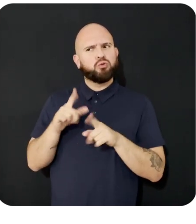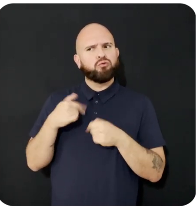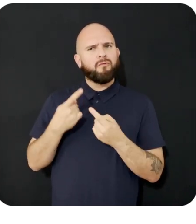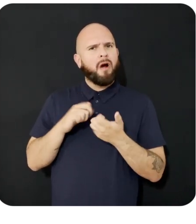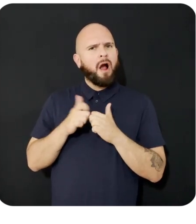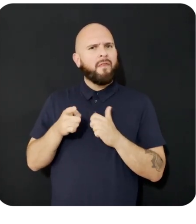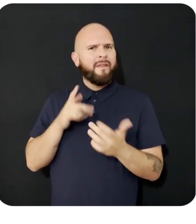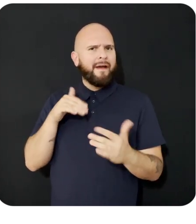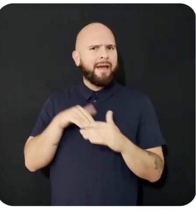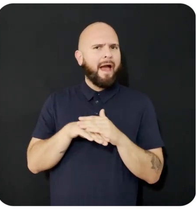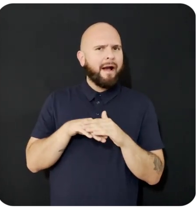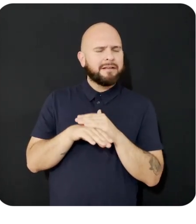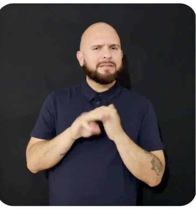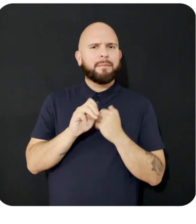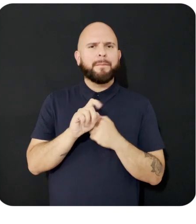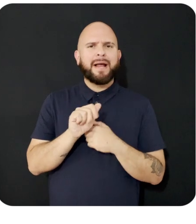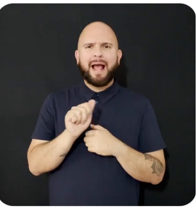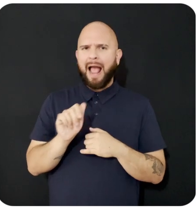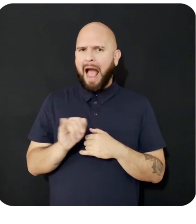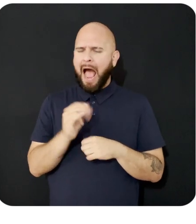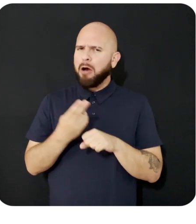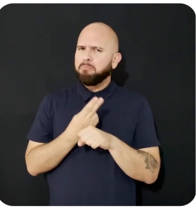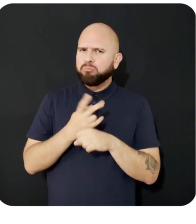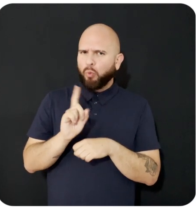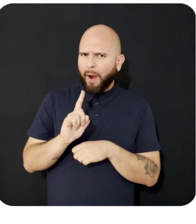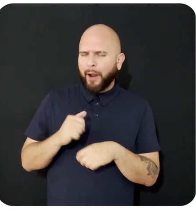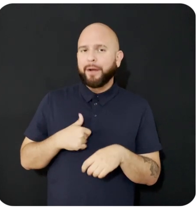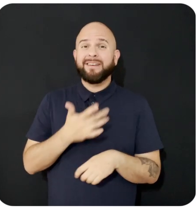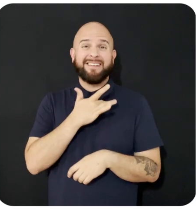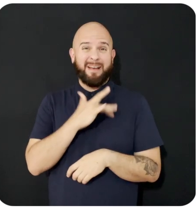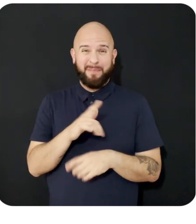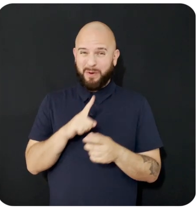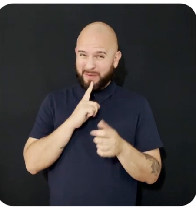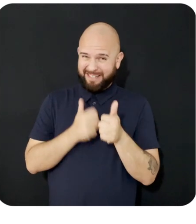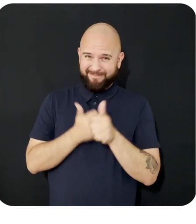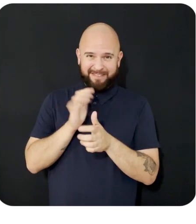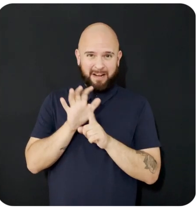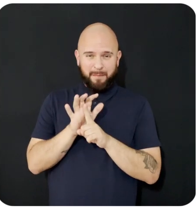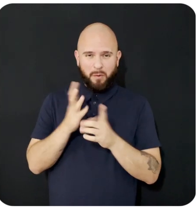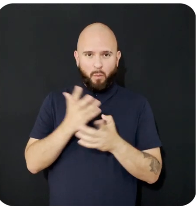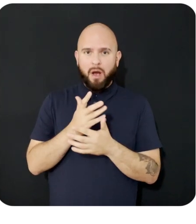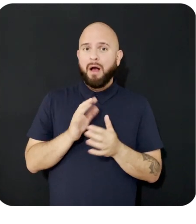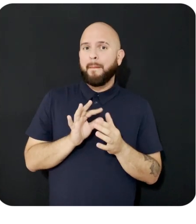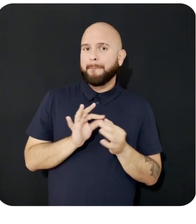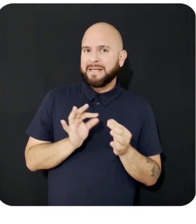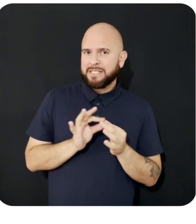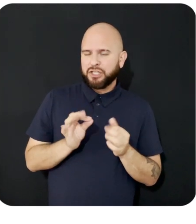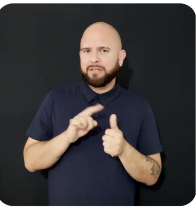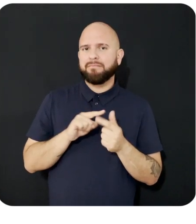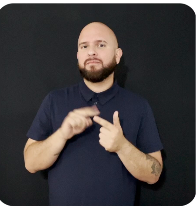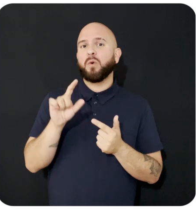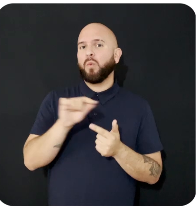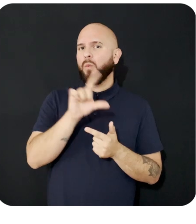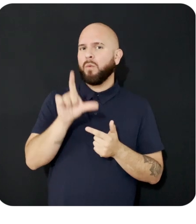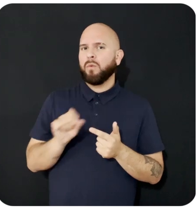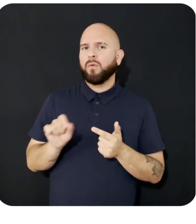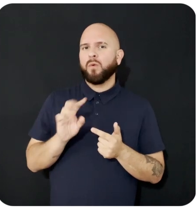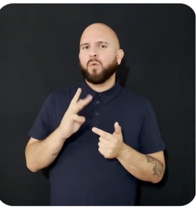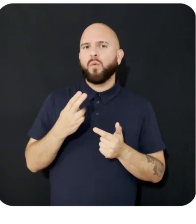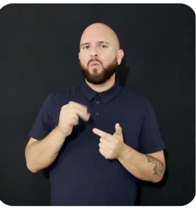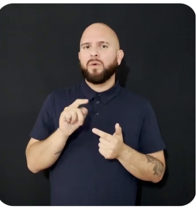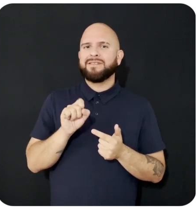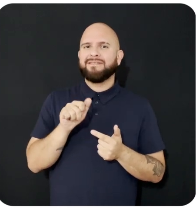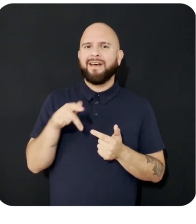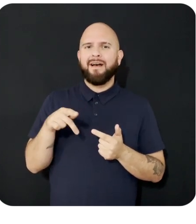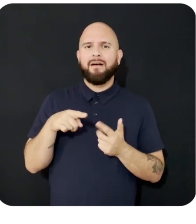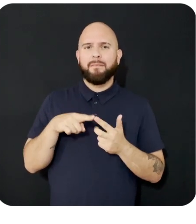AI today. The most common entry point is Meta AI messaging thread on WhatsApp, Messenger, and